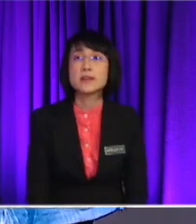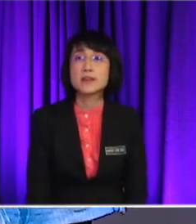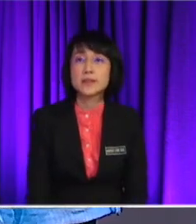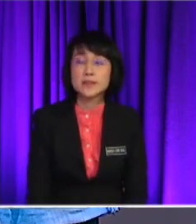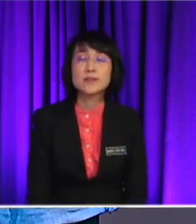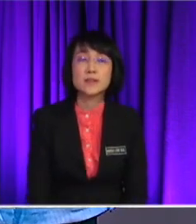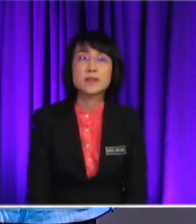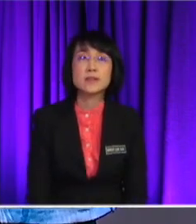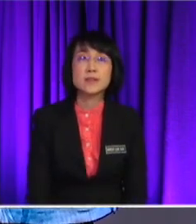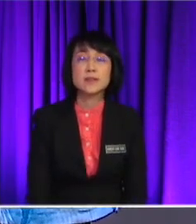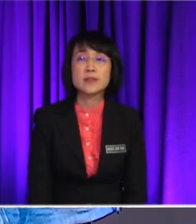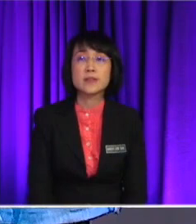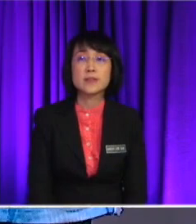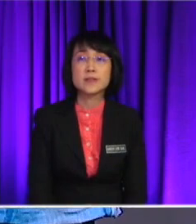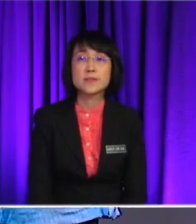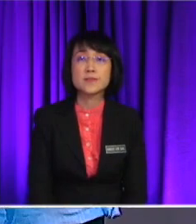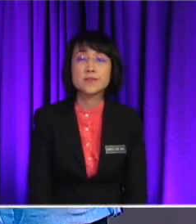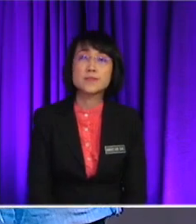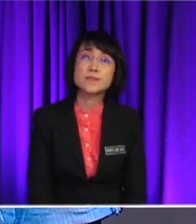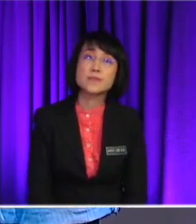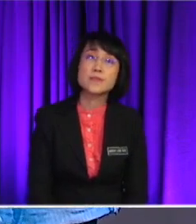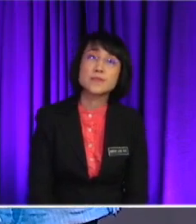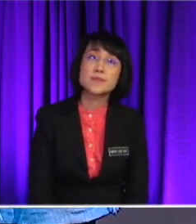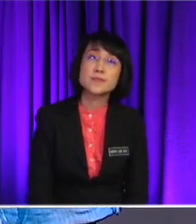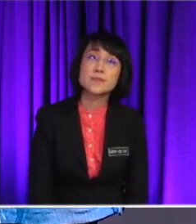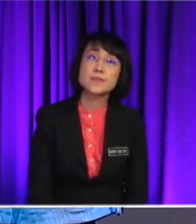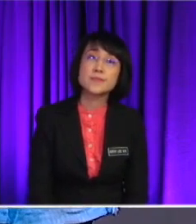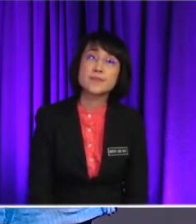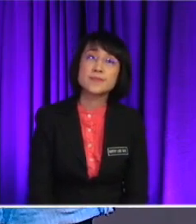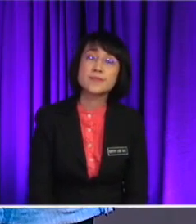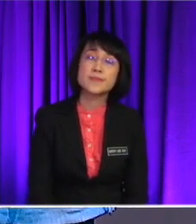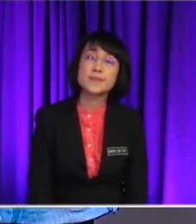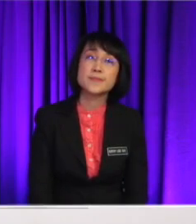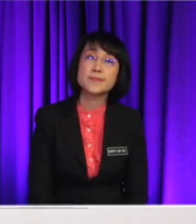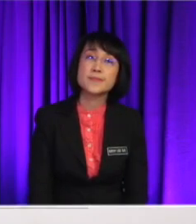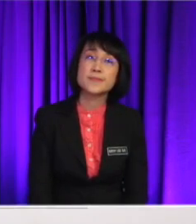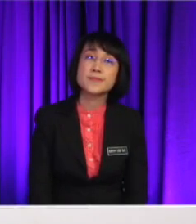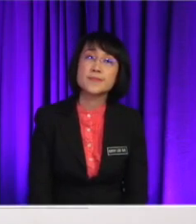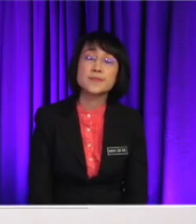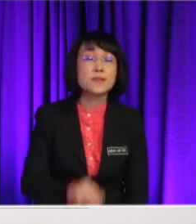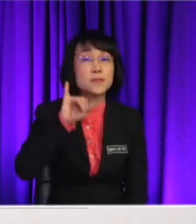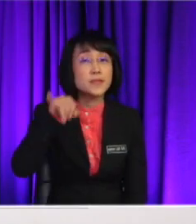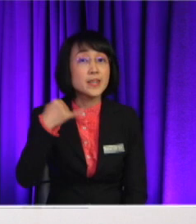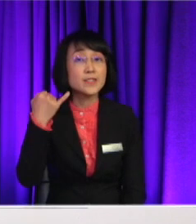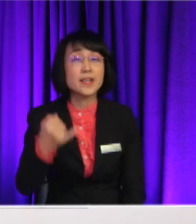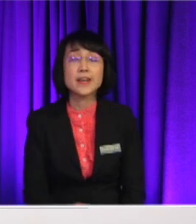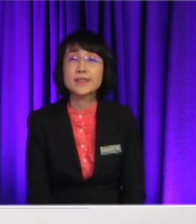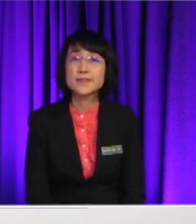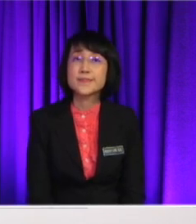global warming, right? Yes. Okay, how about another pupils? Let's hear from, okay, from Jiaxian. Yes.